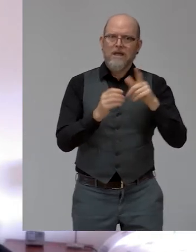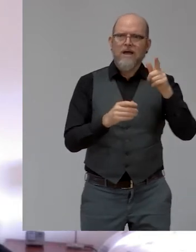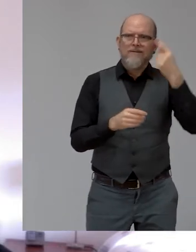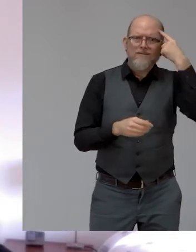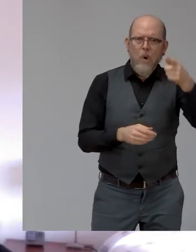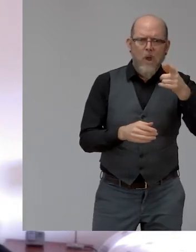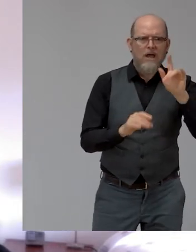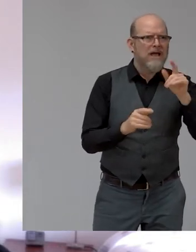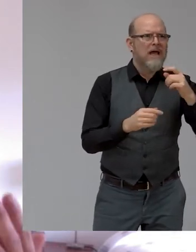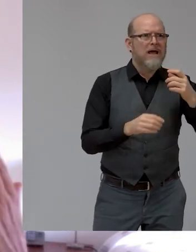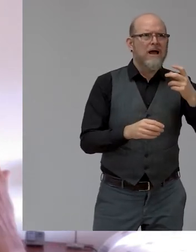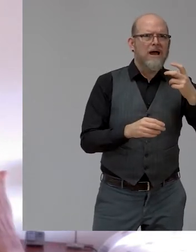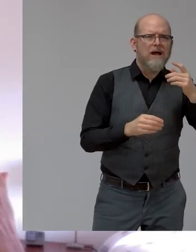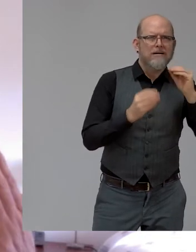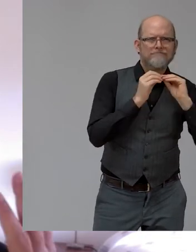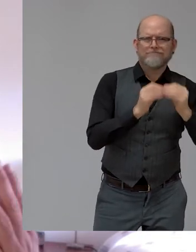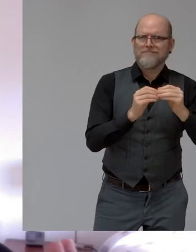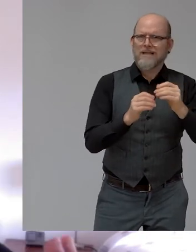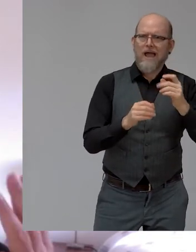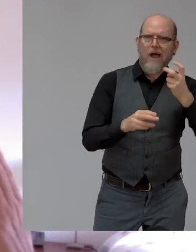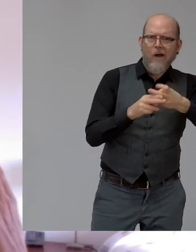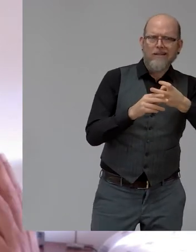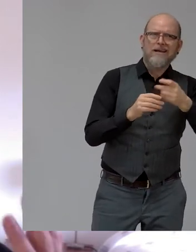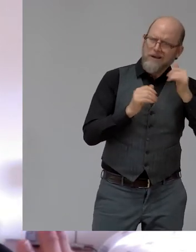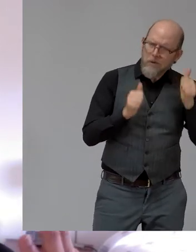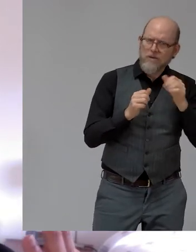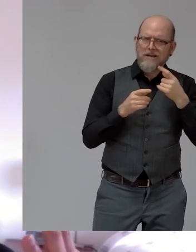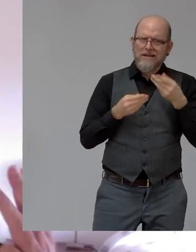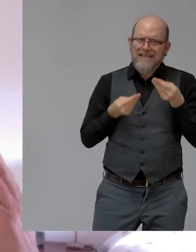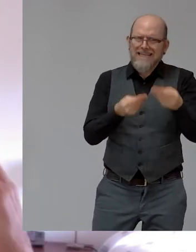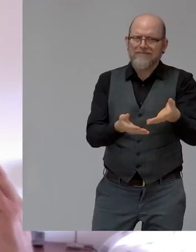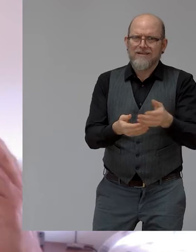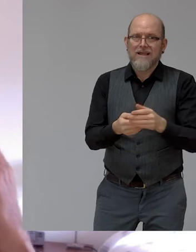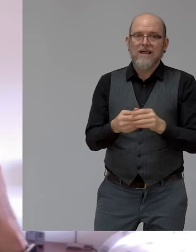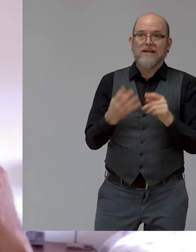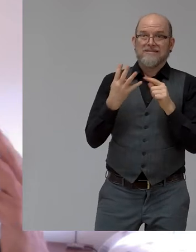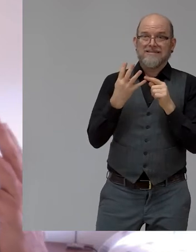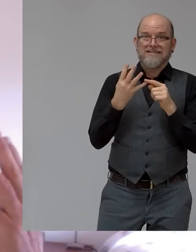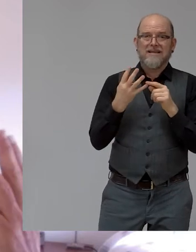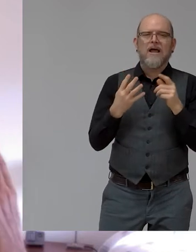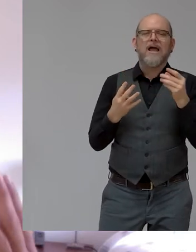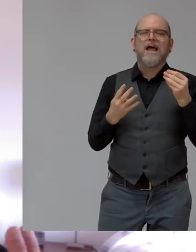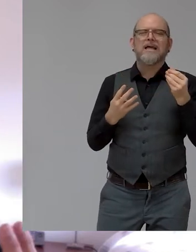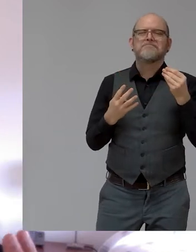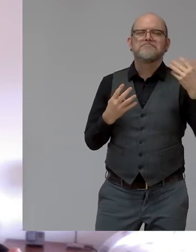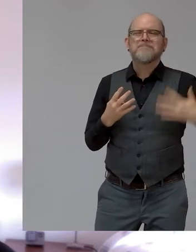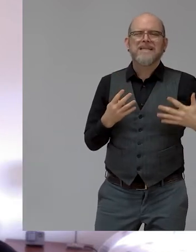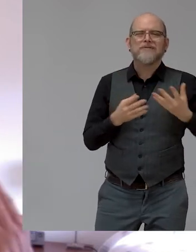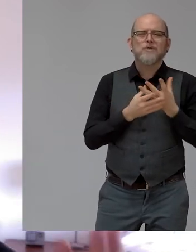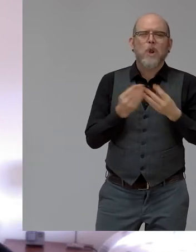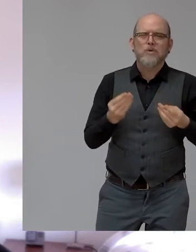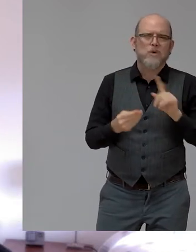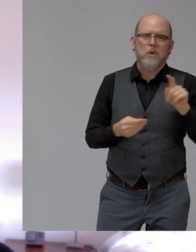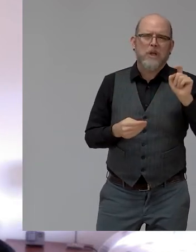there are lots of simple solutions out there. You don't need to build a Rolls Royce or spend millions and millions and millions of